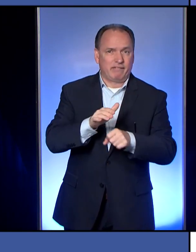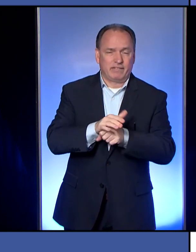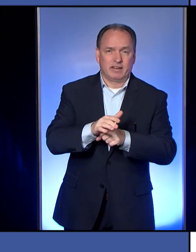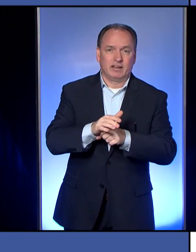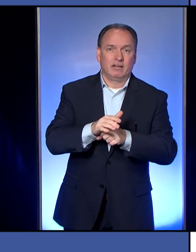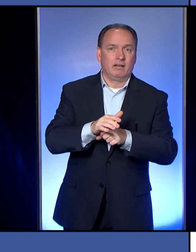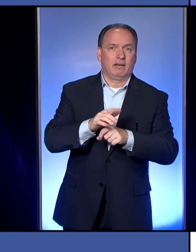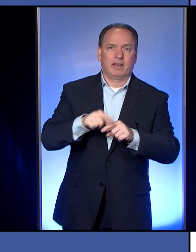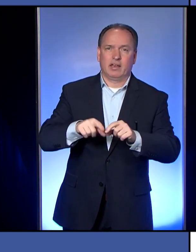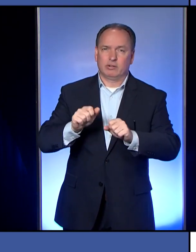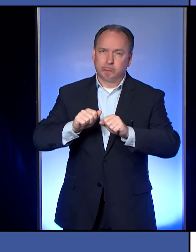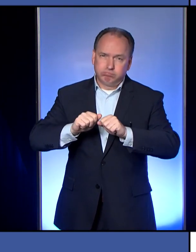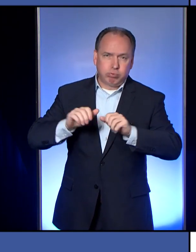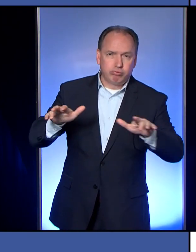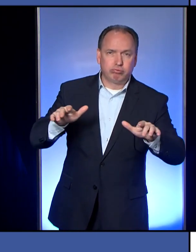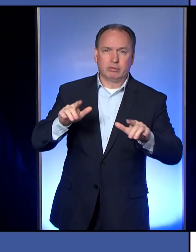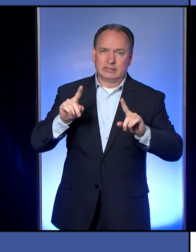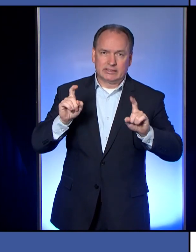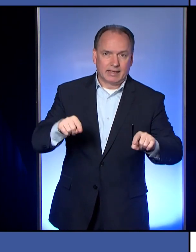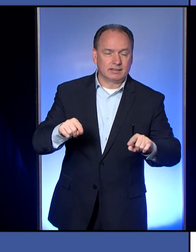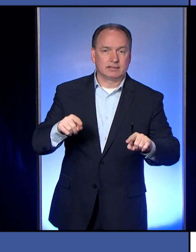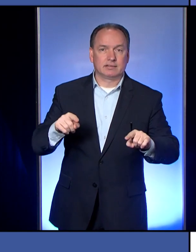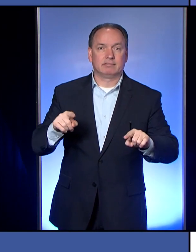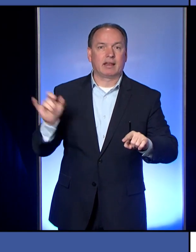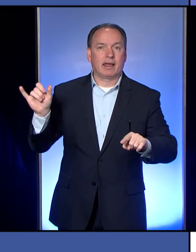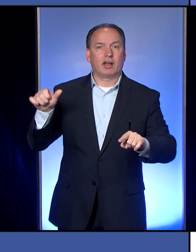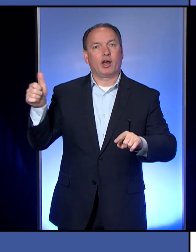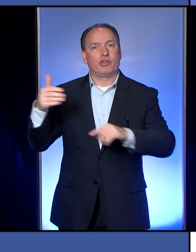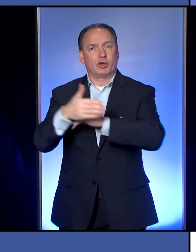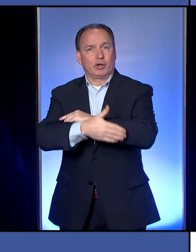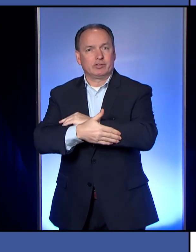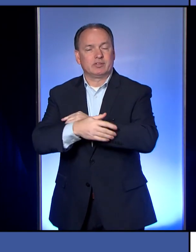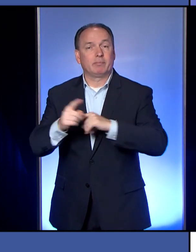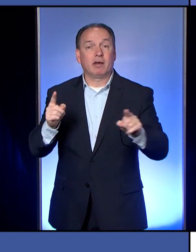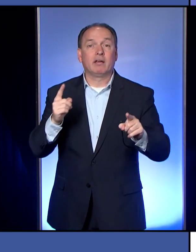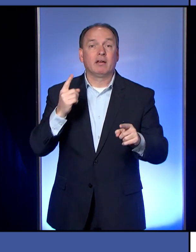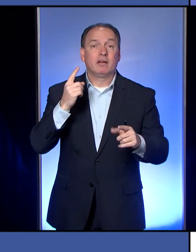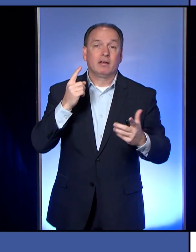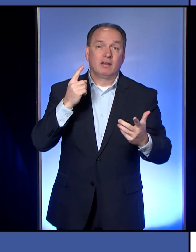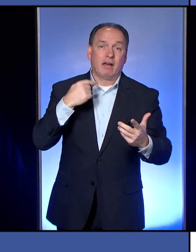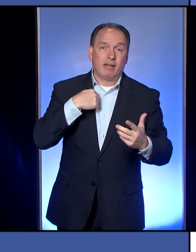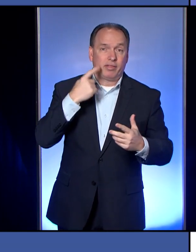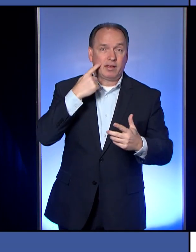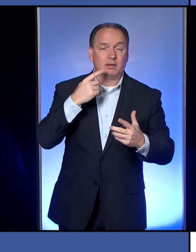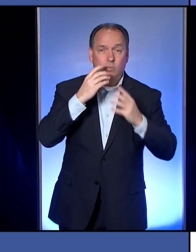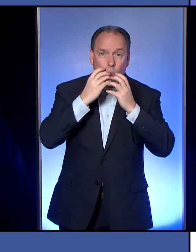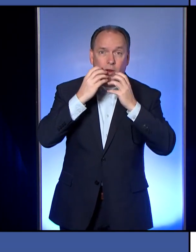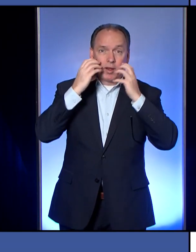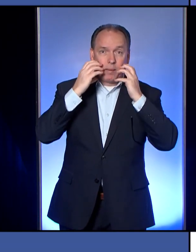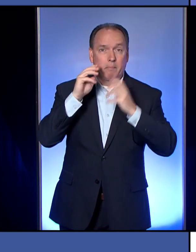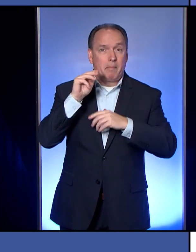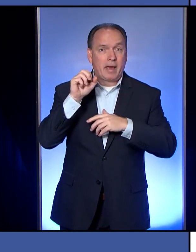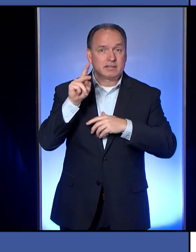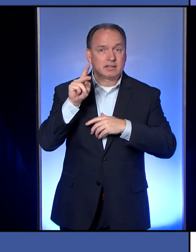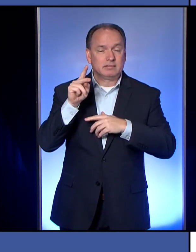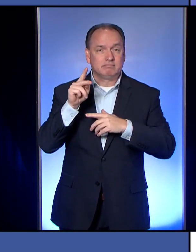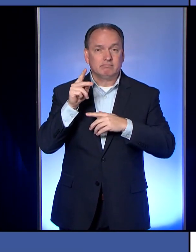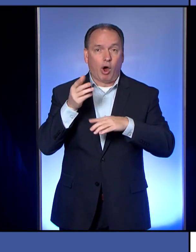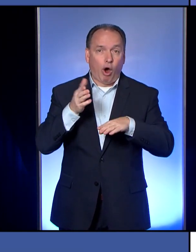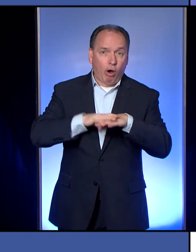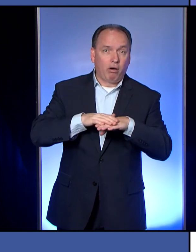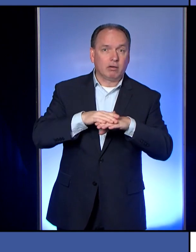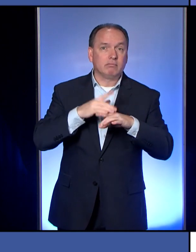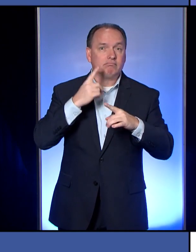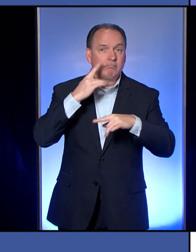massive testing that they've done in some other countries. And so, um, I think that the wearing the mask, if we have a mask that's